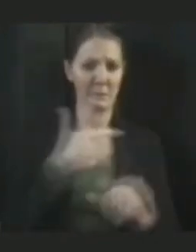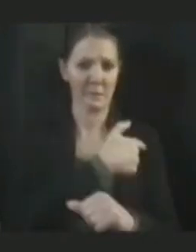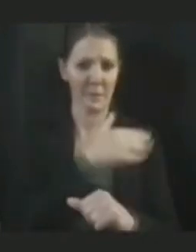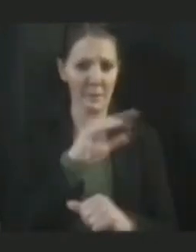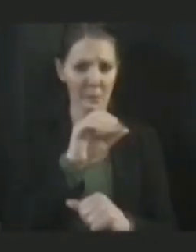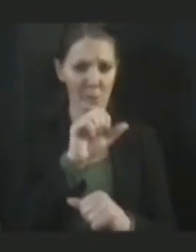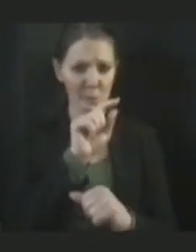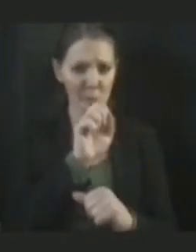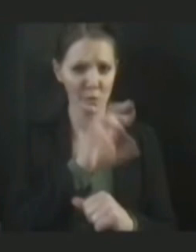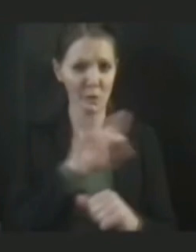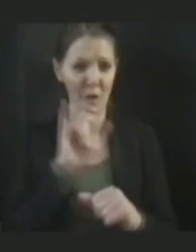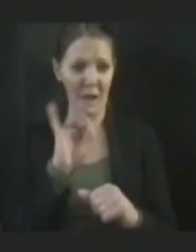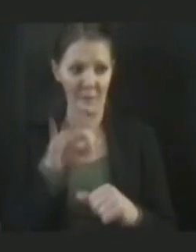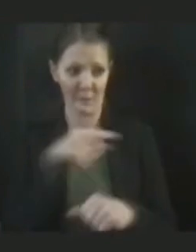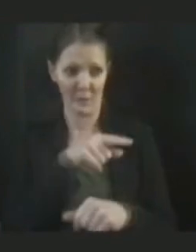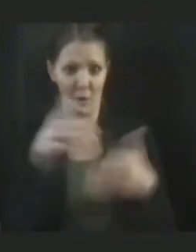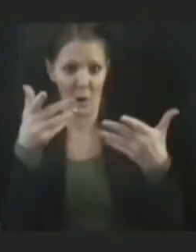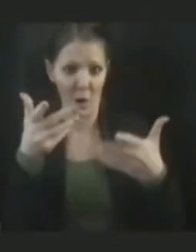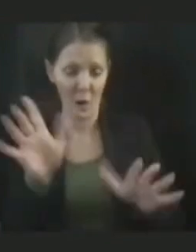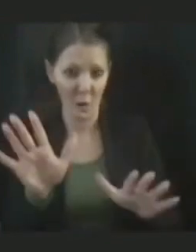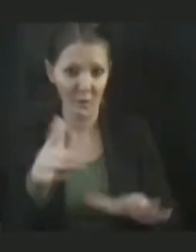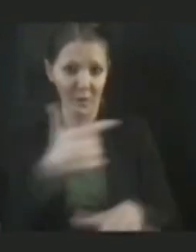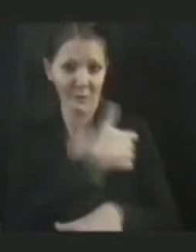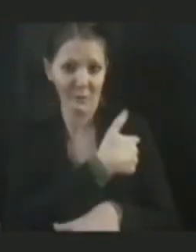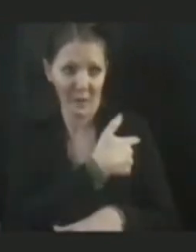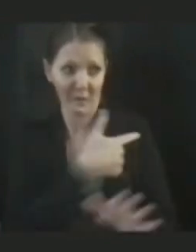vaccinated and it's been a requirement for their employment?